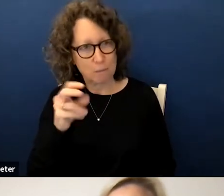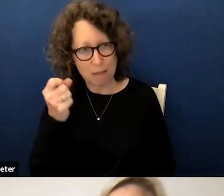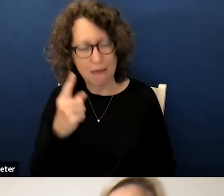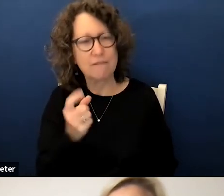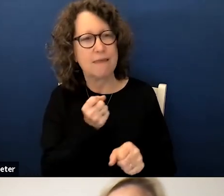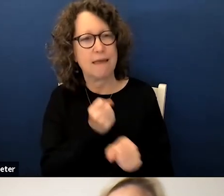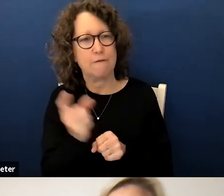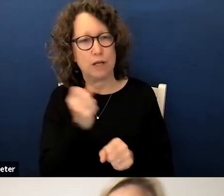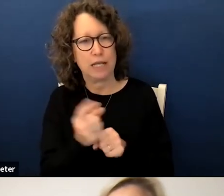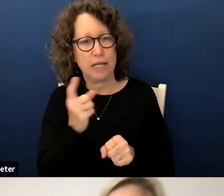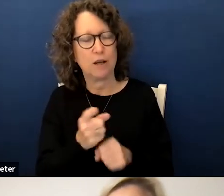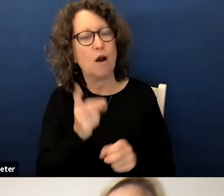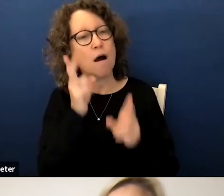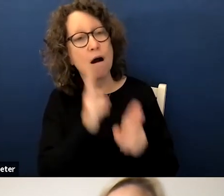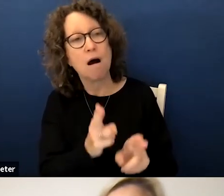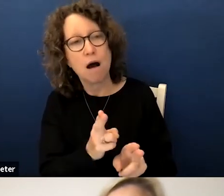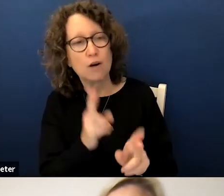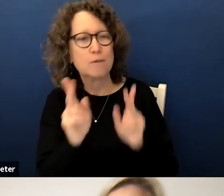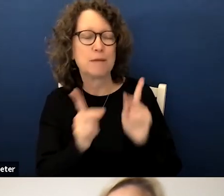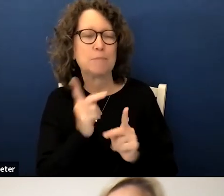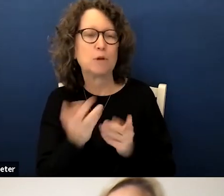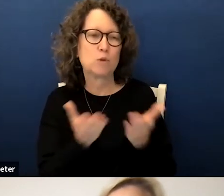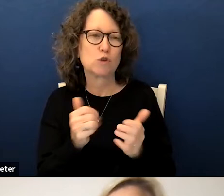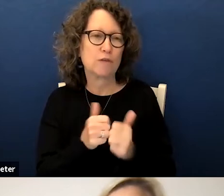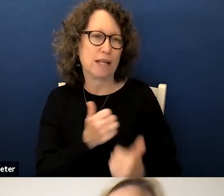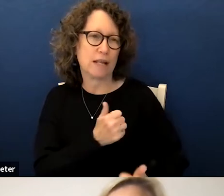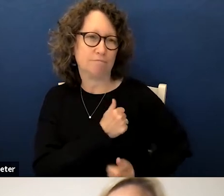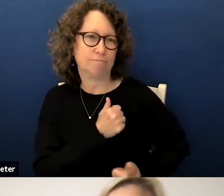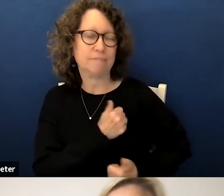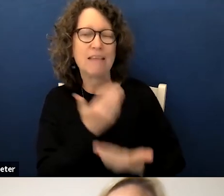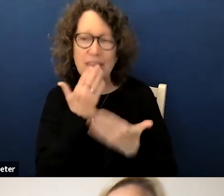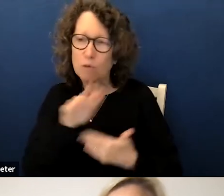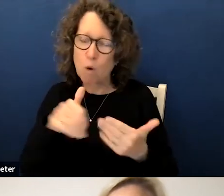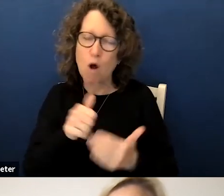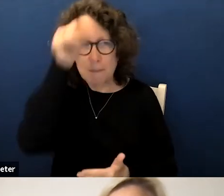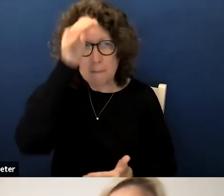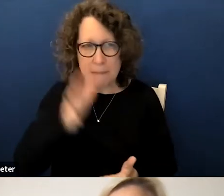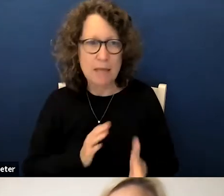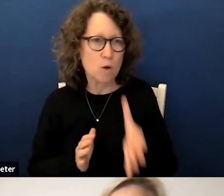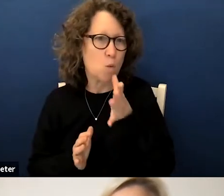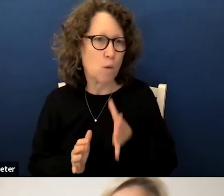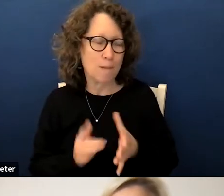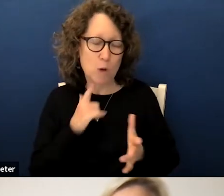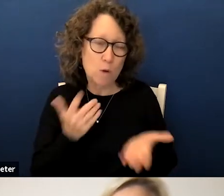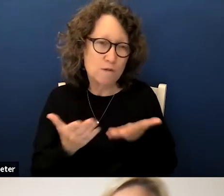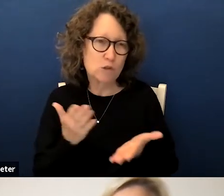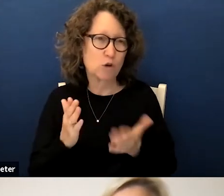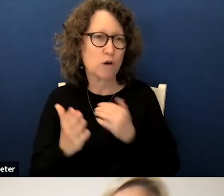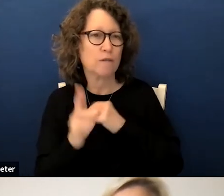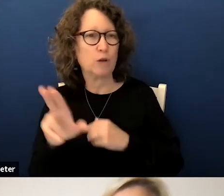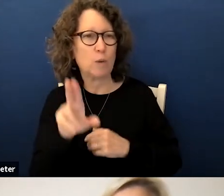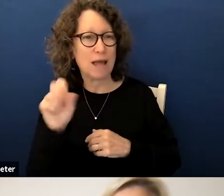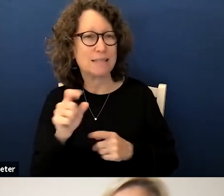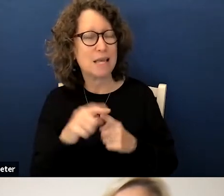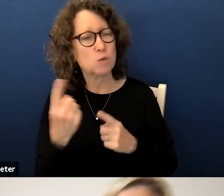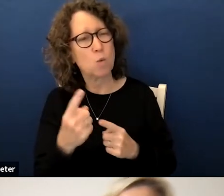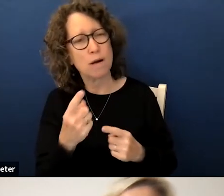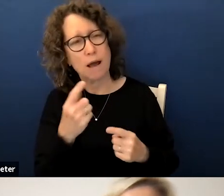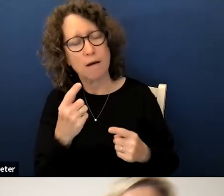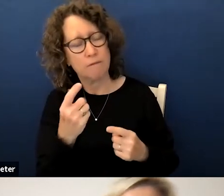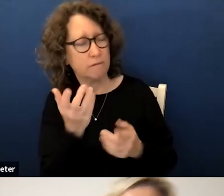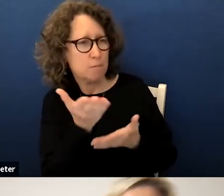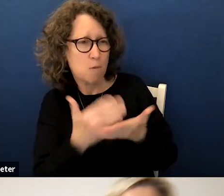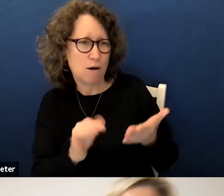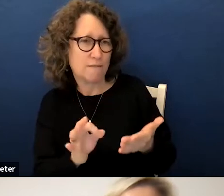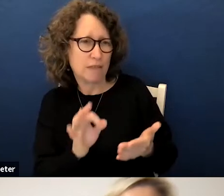honor people who have served in the united states armed forces thank you to all those men and women who have served their country as a member of one of the branches of the united